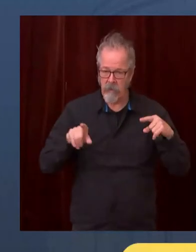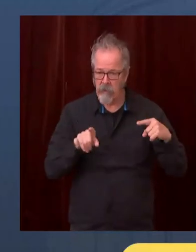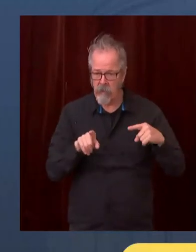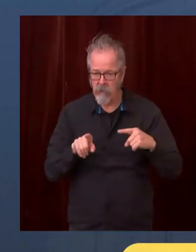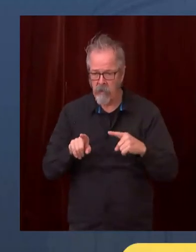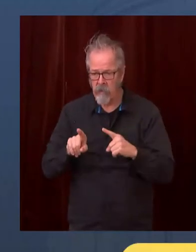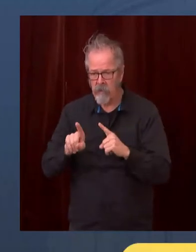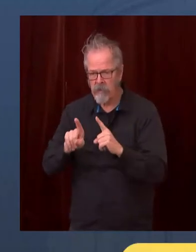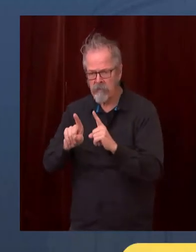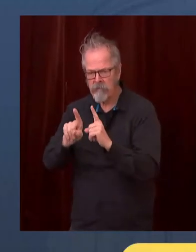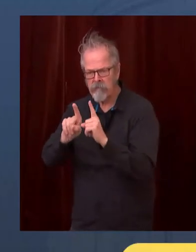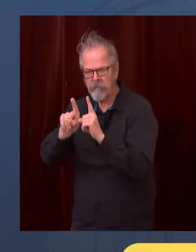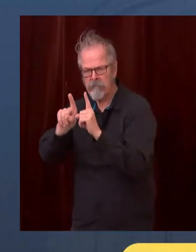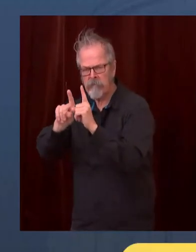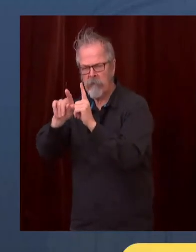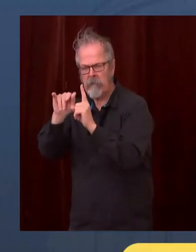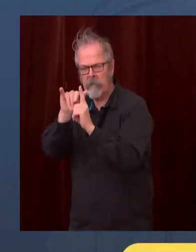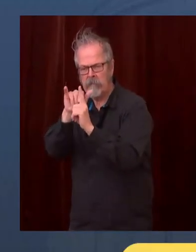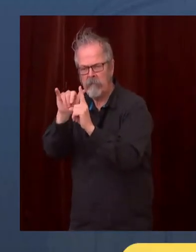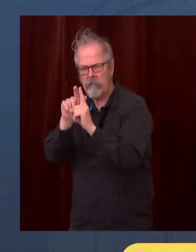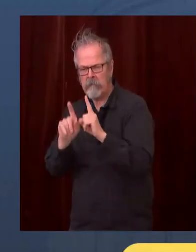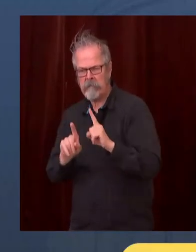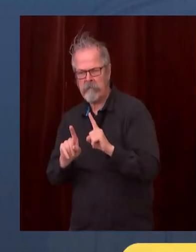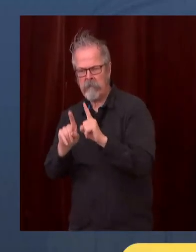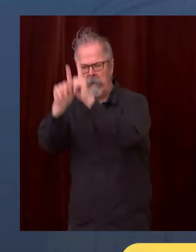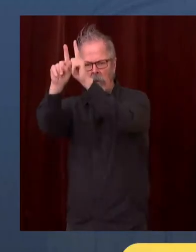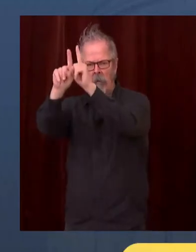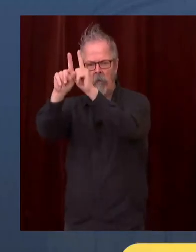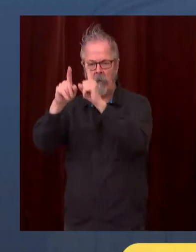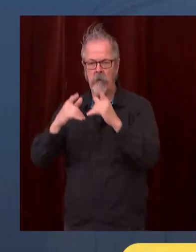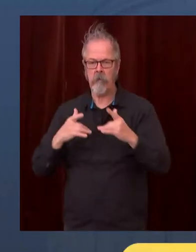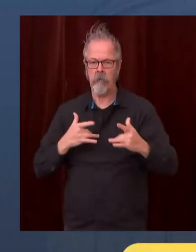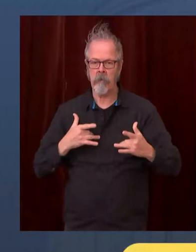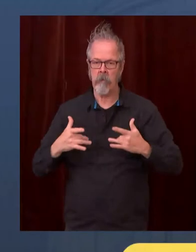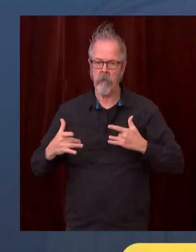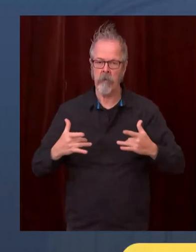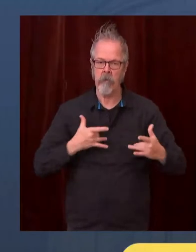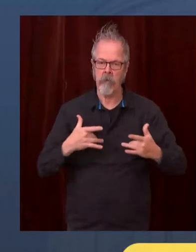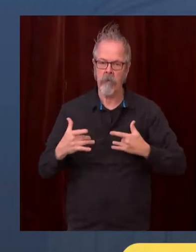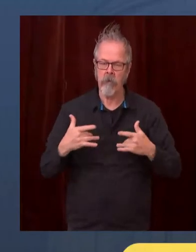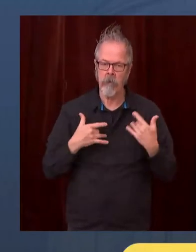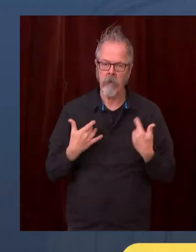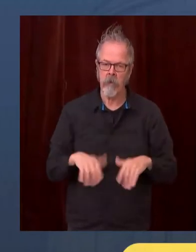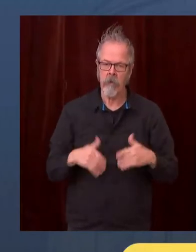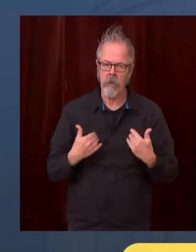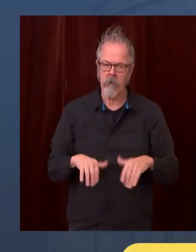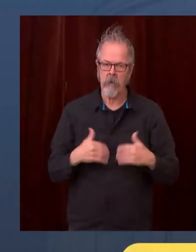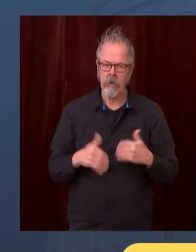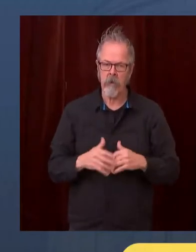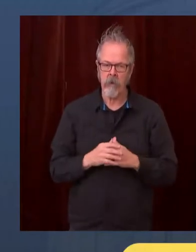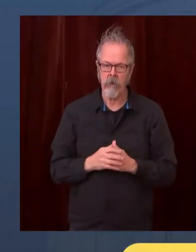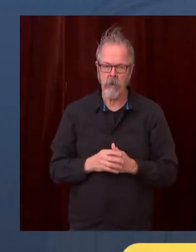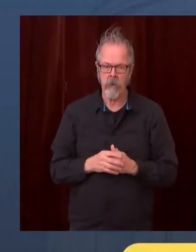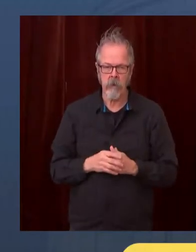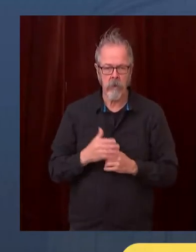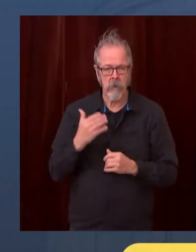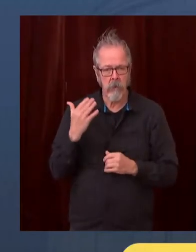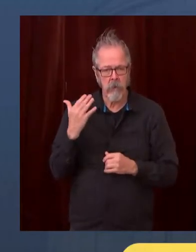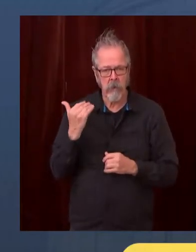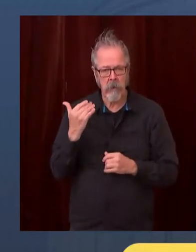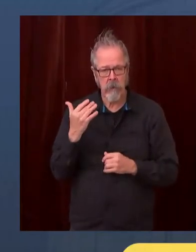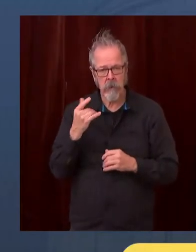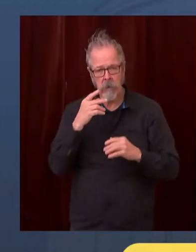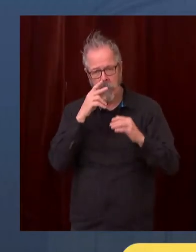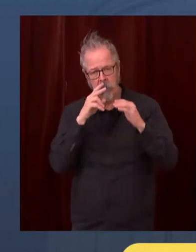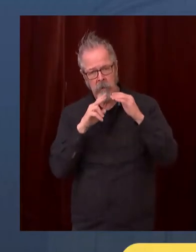because what we're seeing is a foretaste of eventually ending up in the next several weeks of